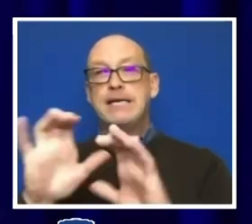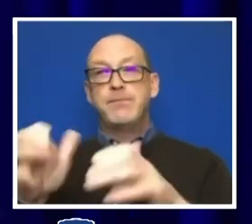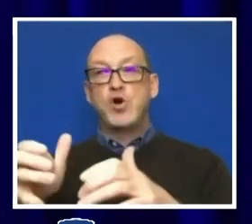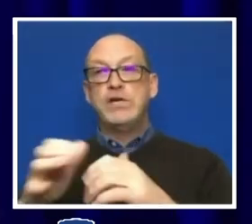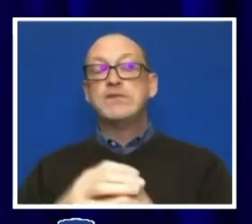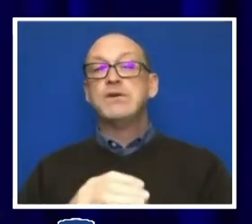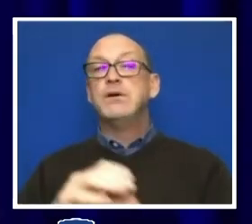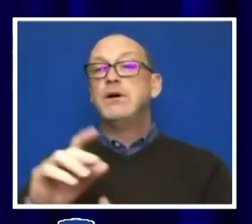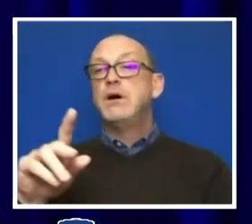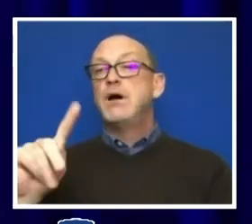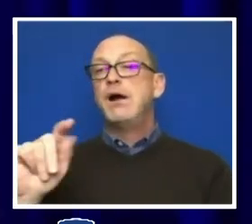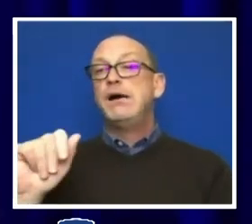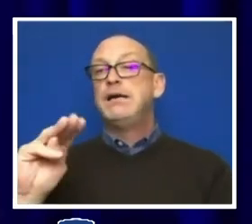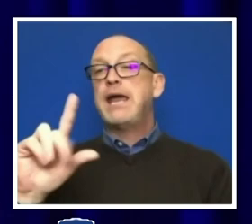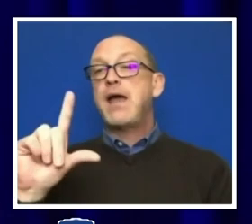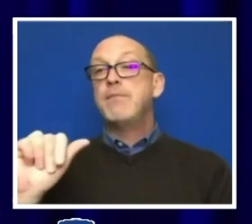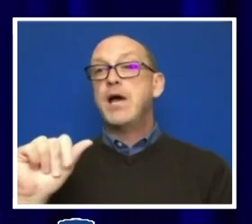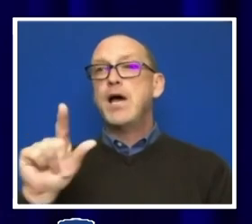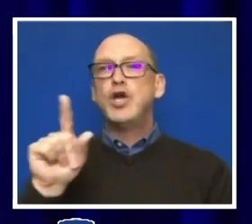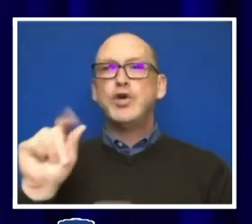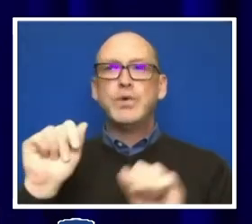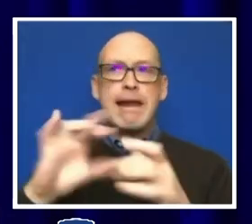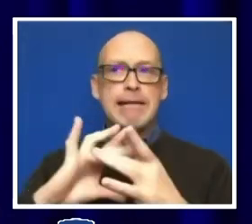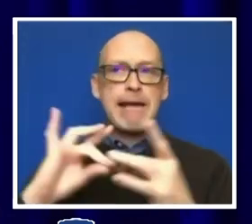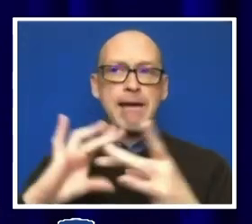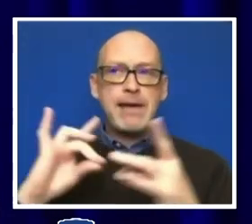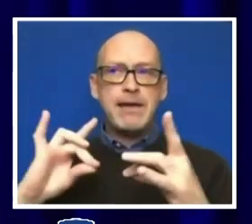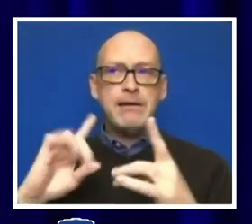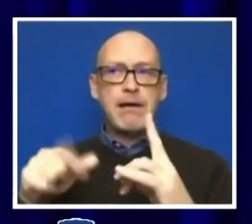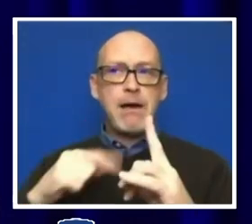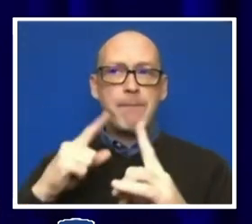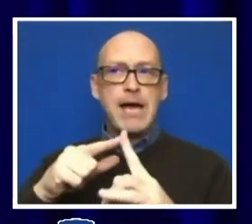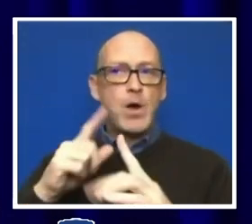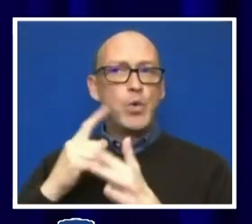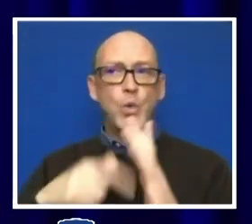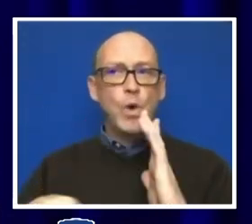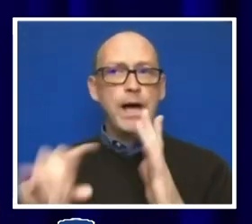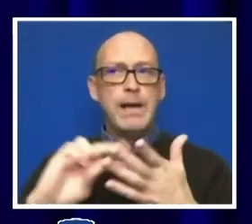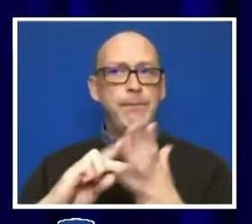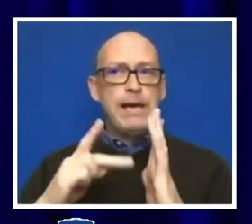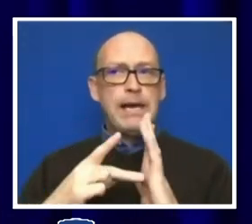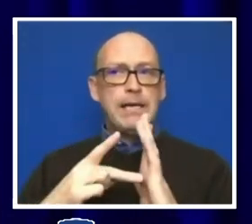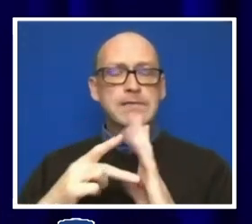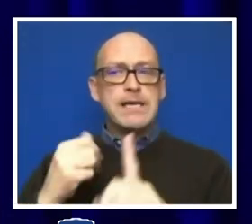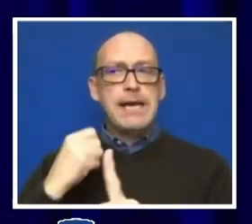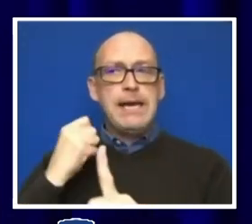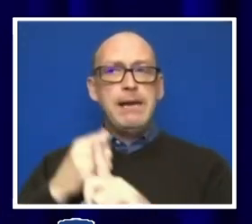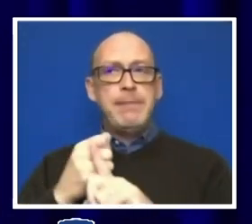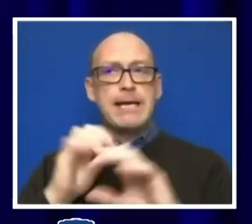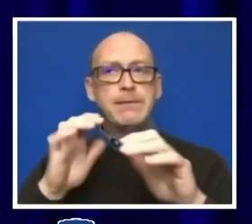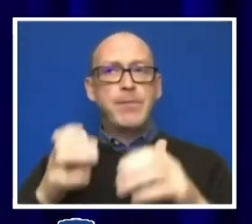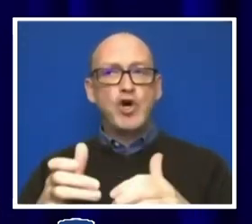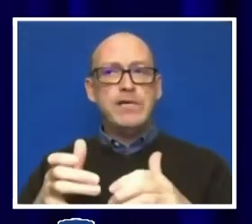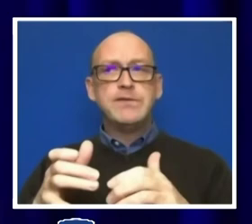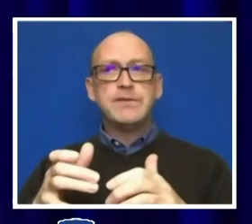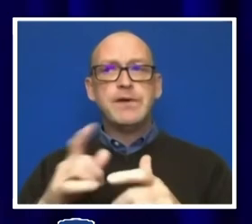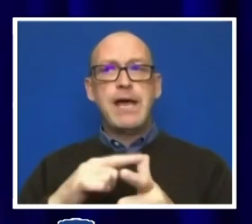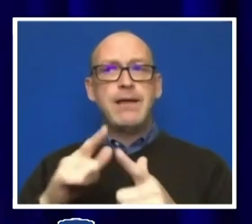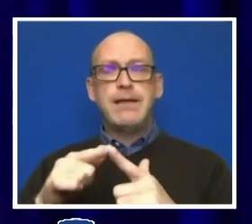to comment on what it means by impacted parties and what is